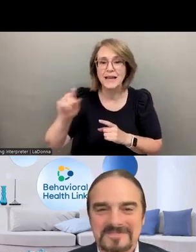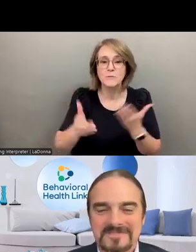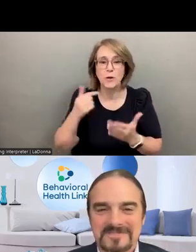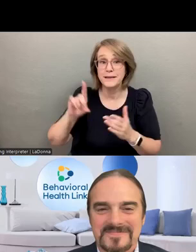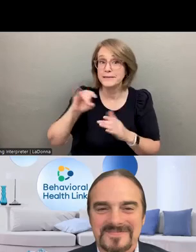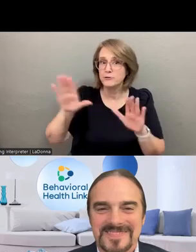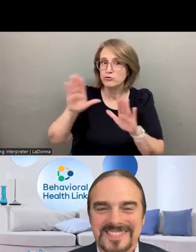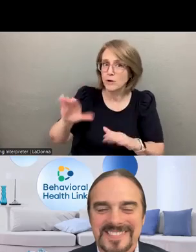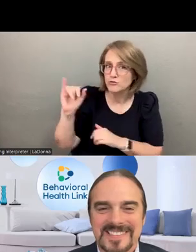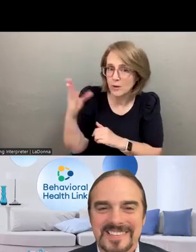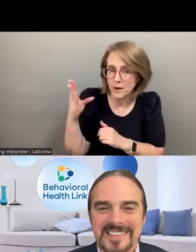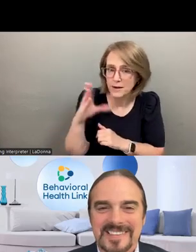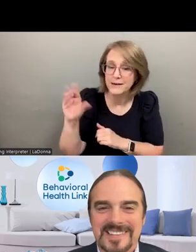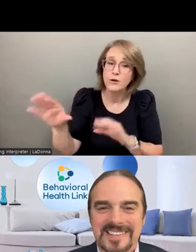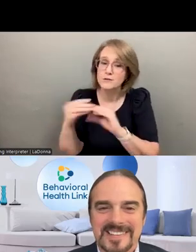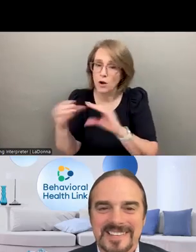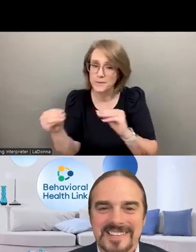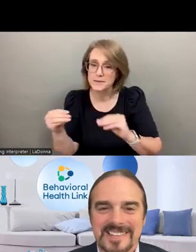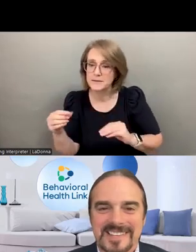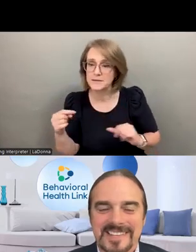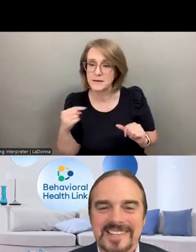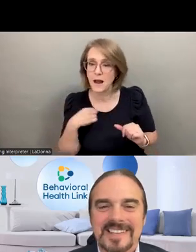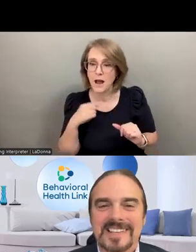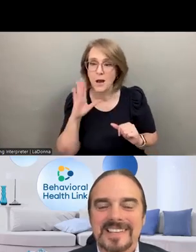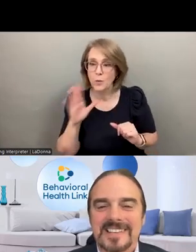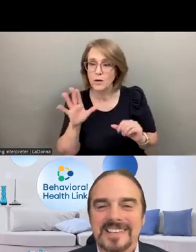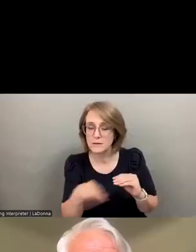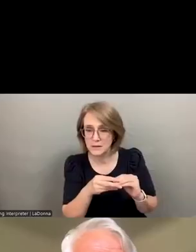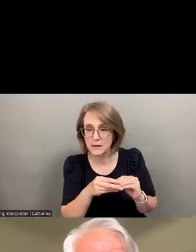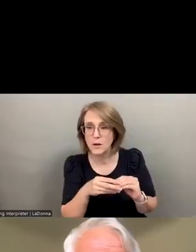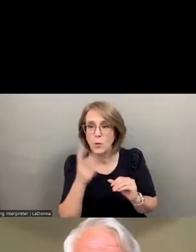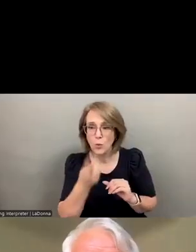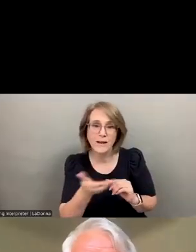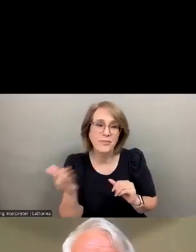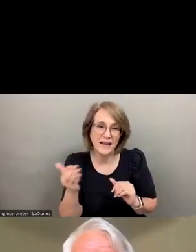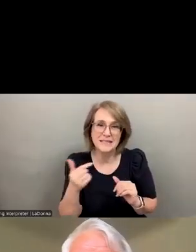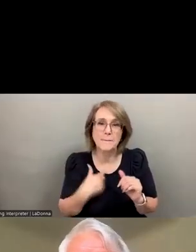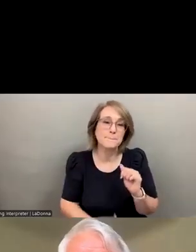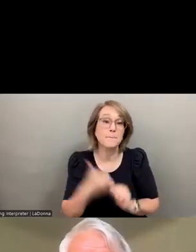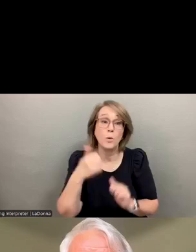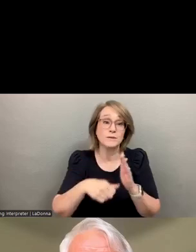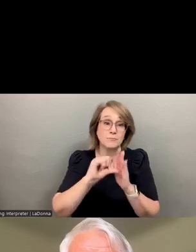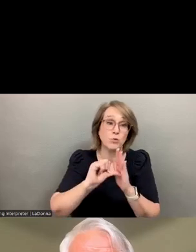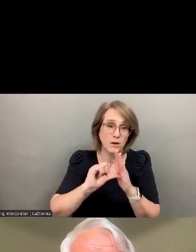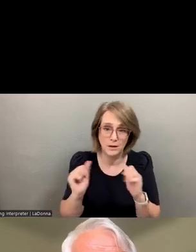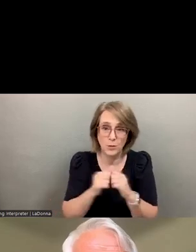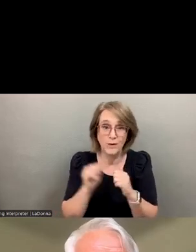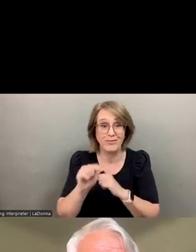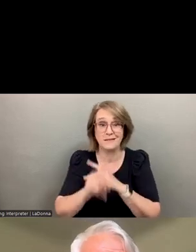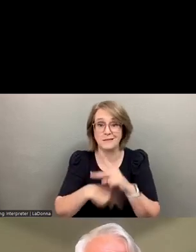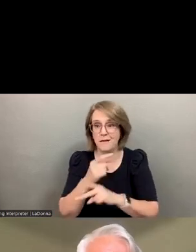great job with his comments. So I will just tell you that I think one of the things that I'm most impressed with these kind of